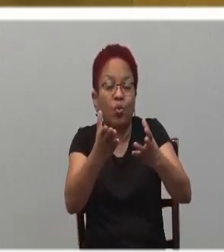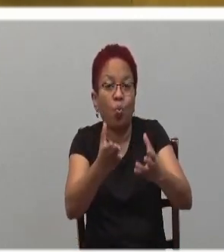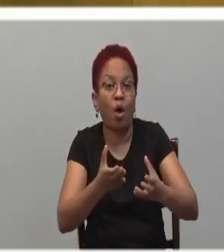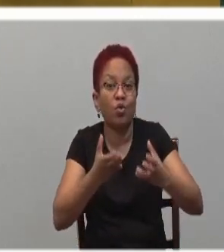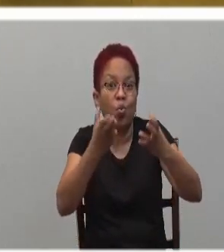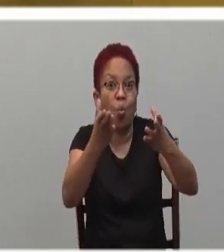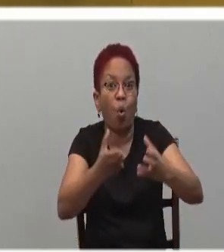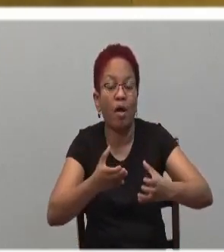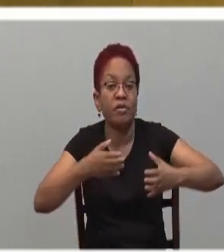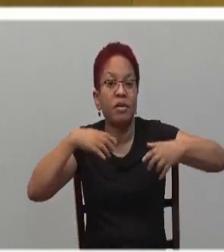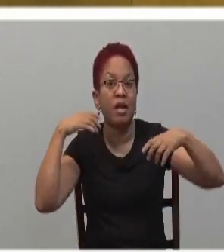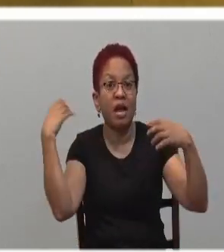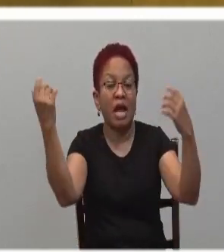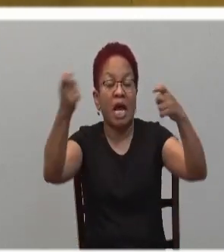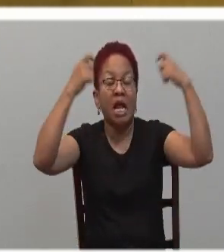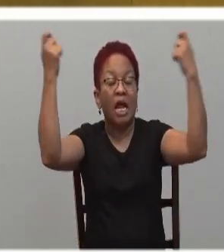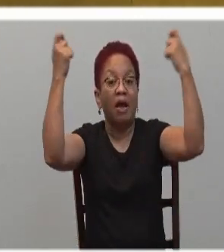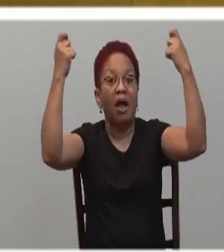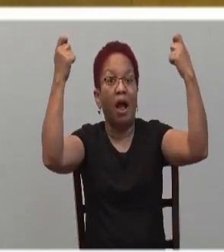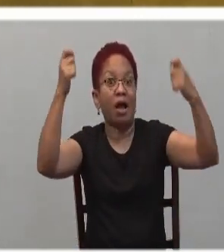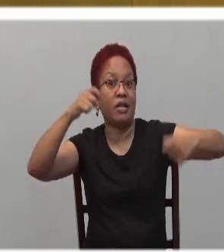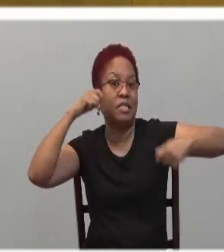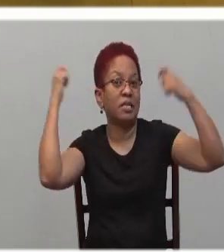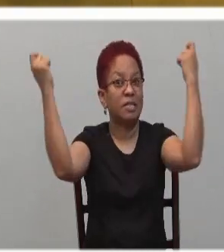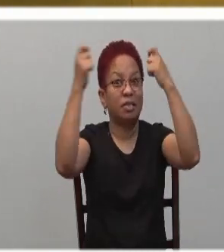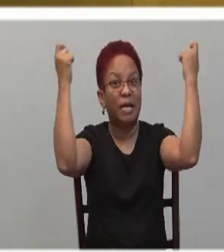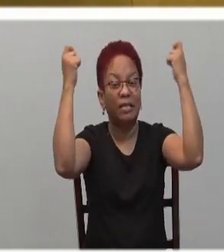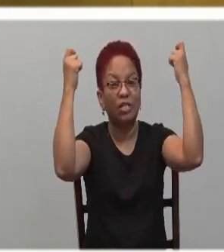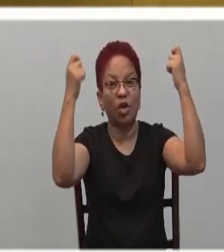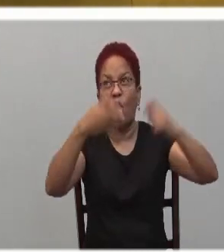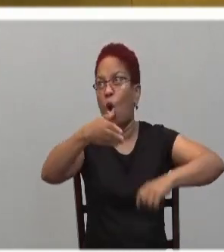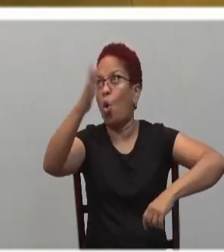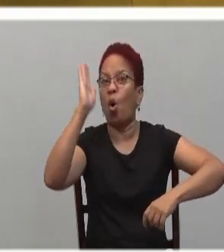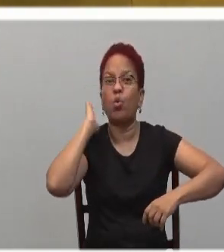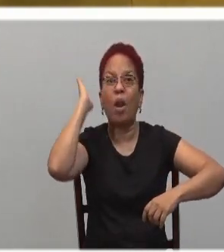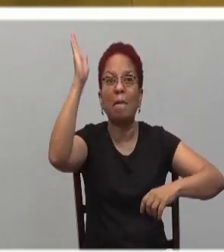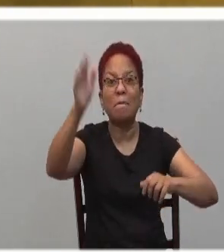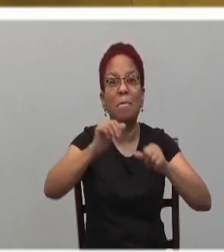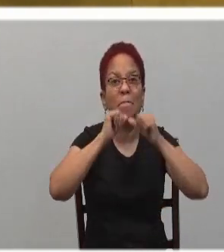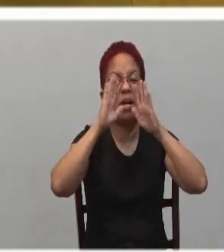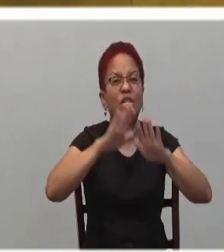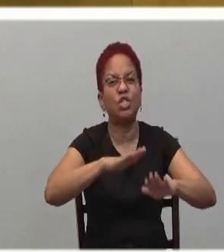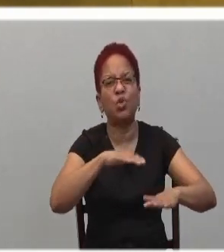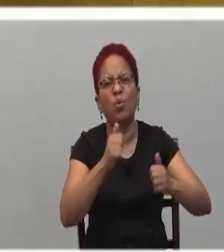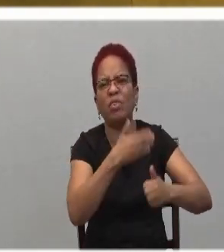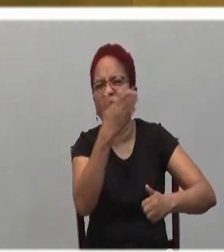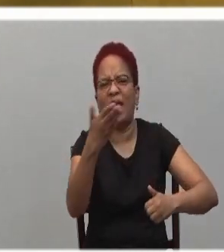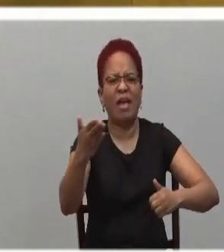if you are good to the Lord, then God will bless you with material things.